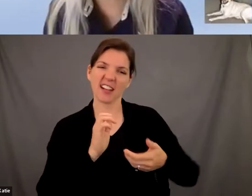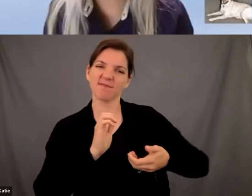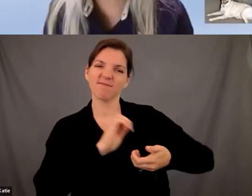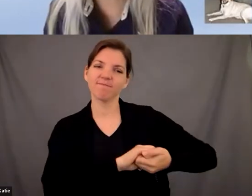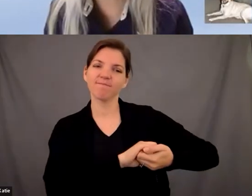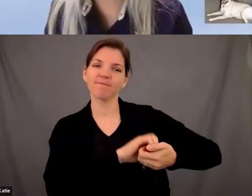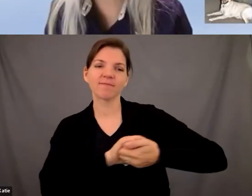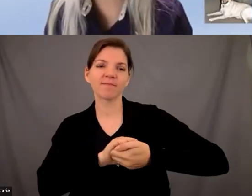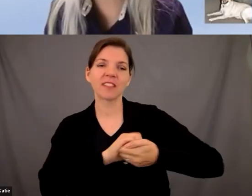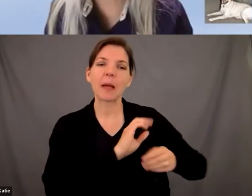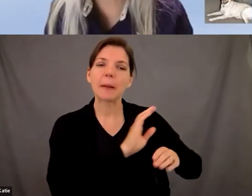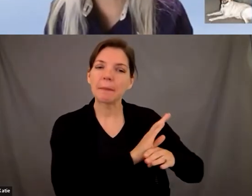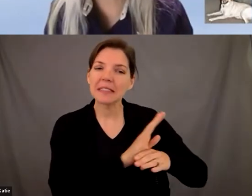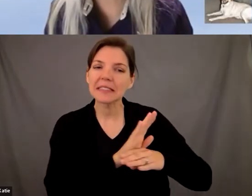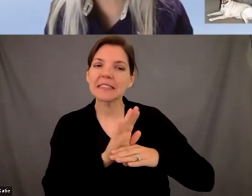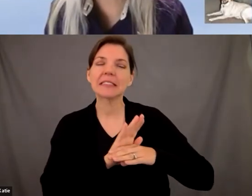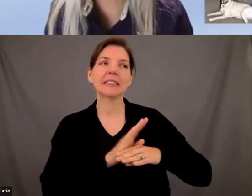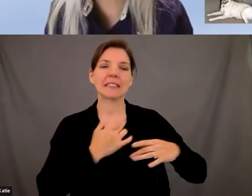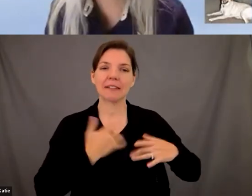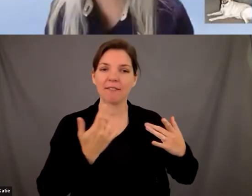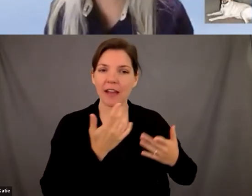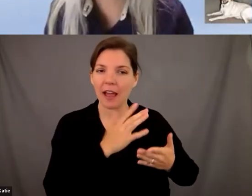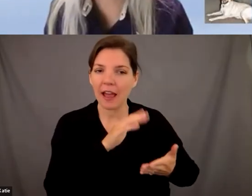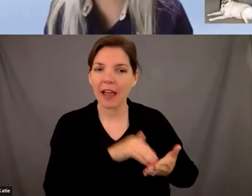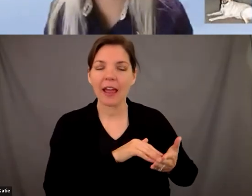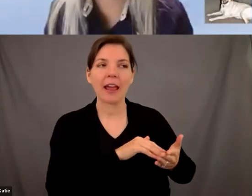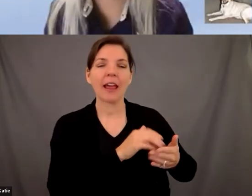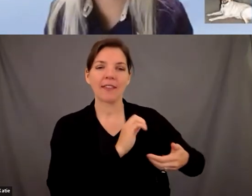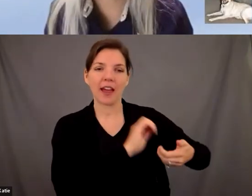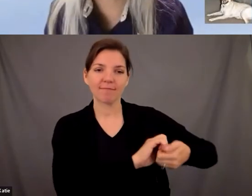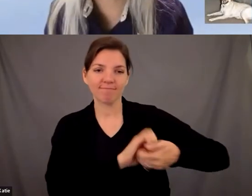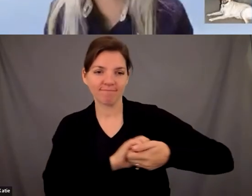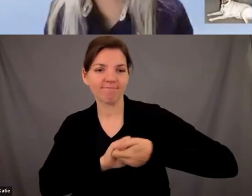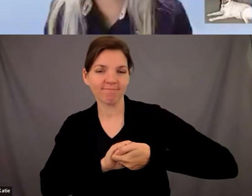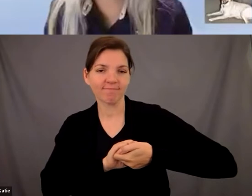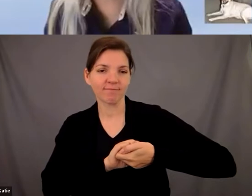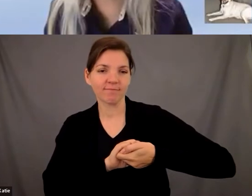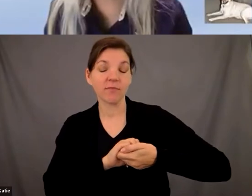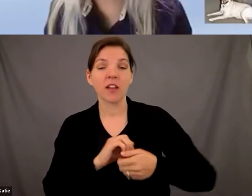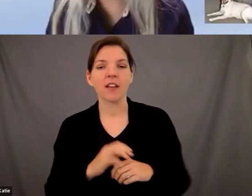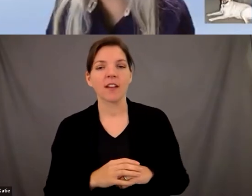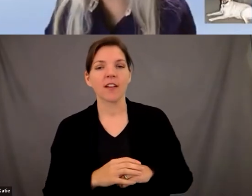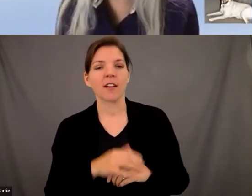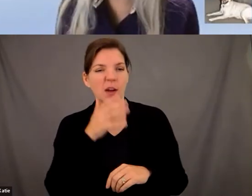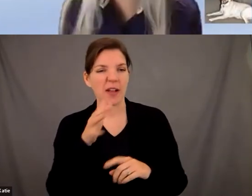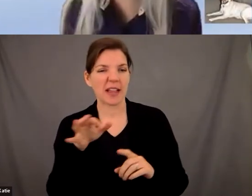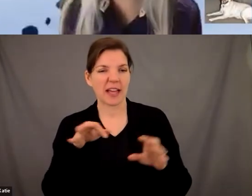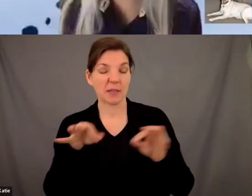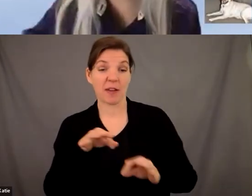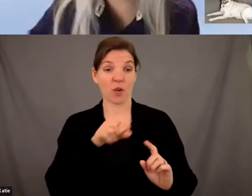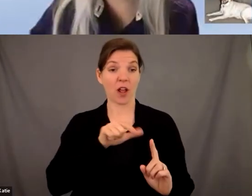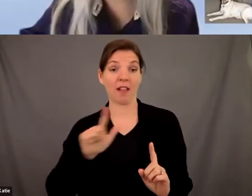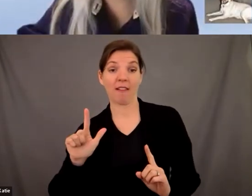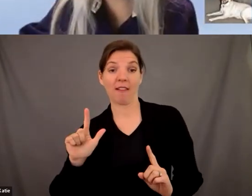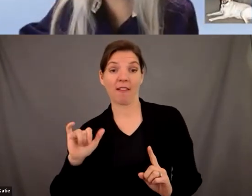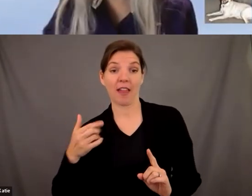of different attractions in the area so a couple of housekeeping things i wanted to share about um the lighthouse so in